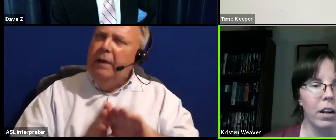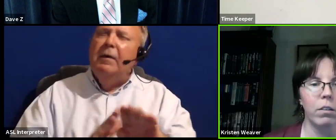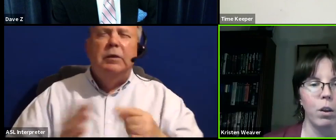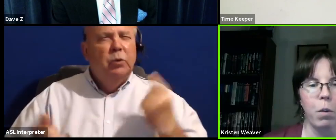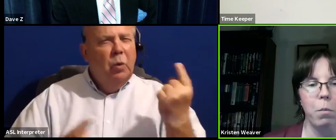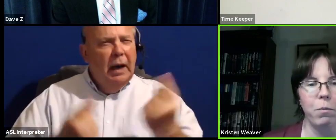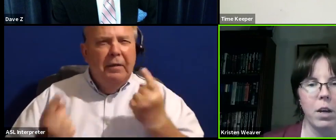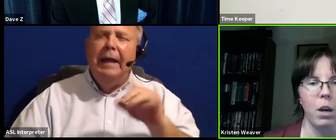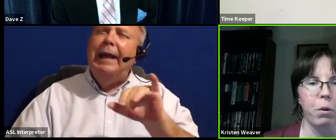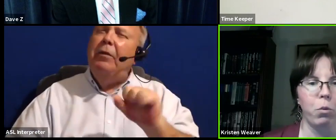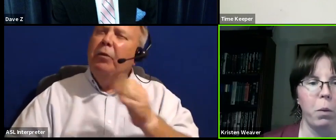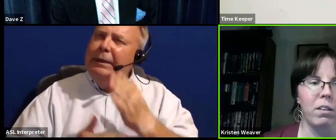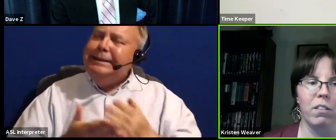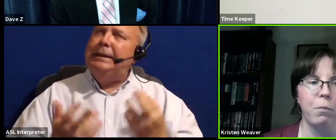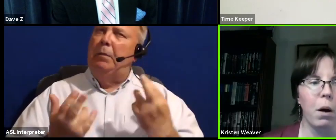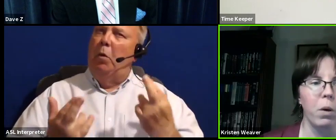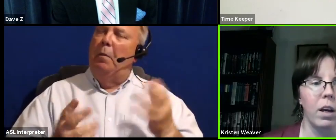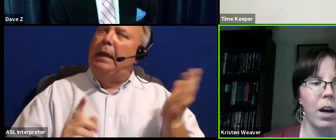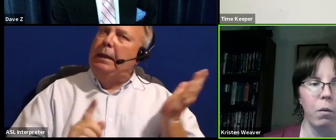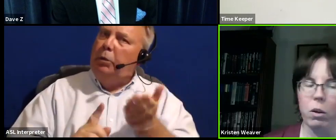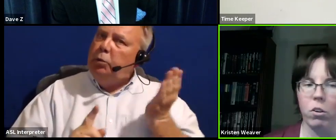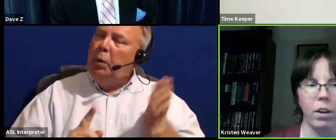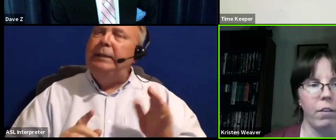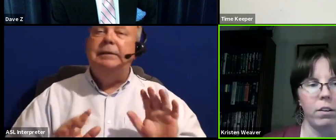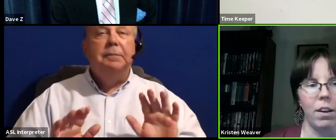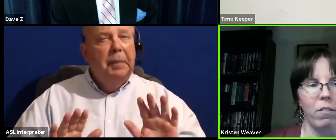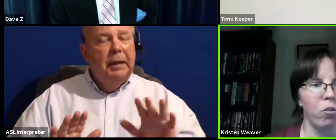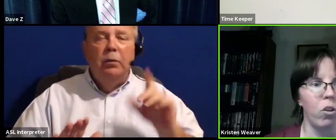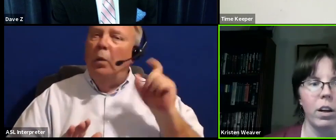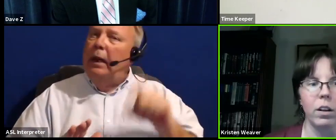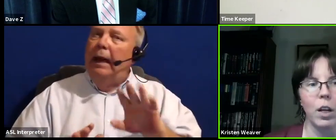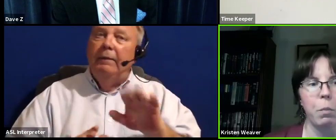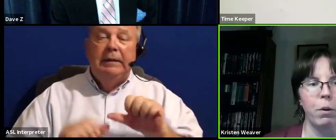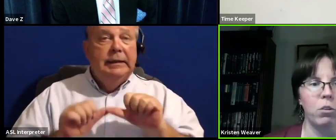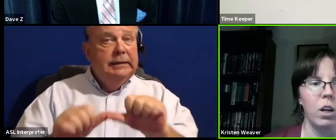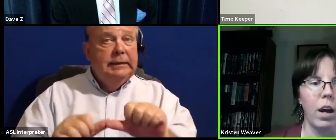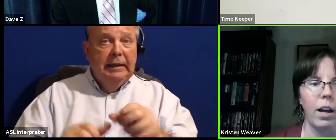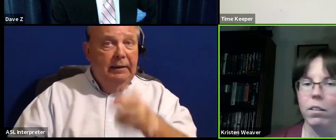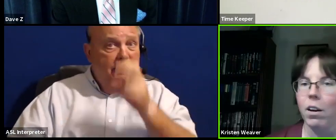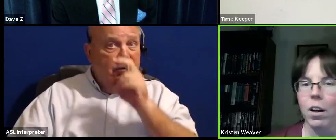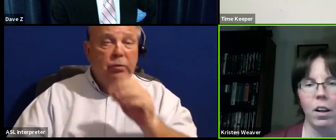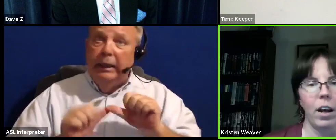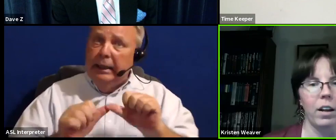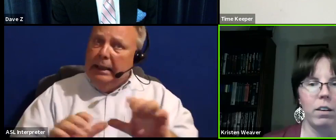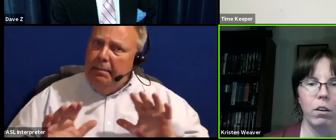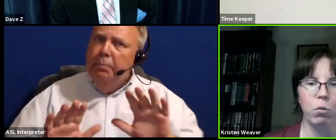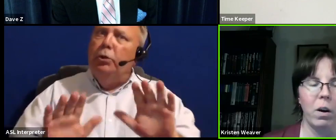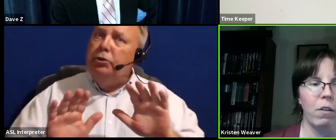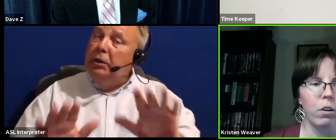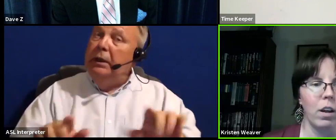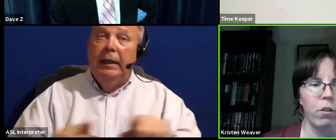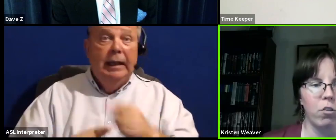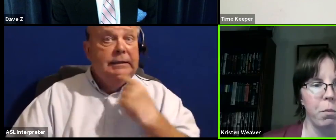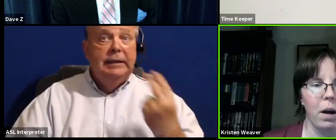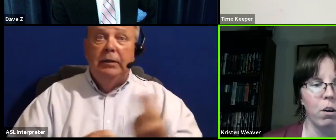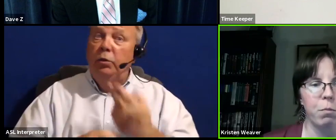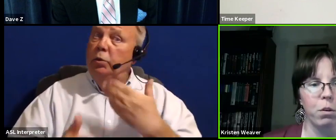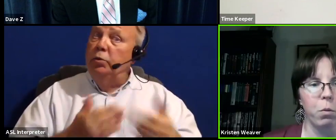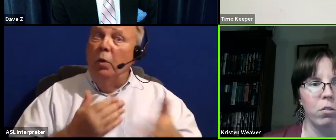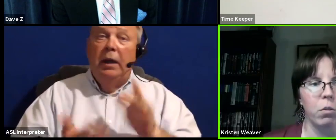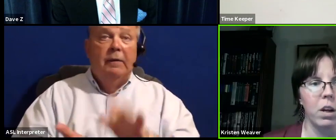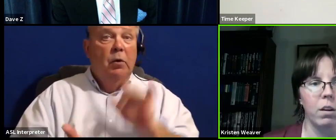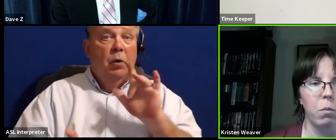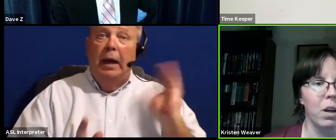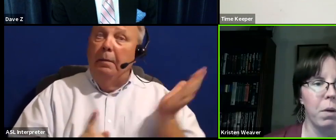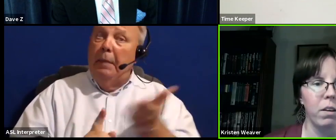there is some hope of being persuasive, but we just have to stay vigilant and keep pushing and, like I said, use whatever leverage and power